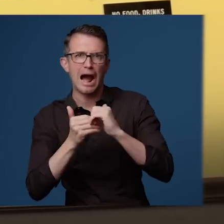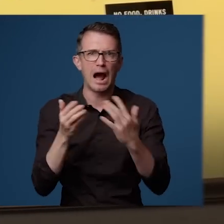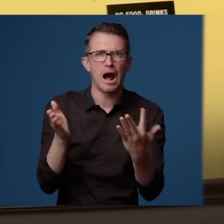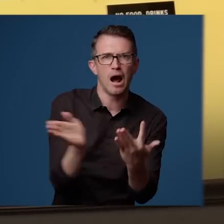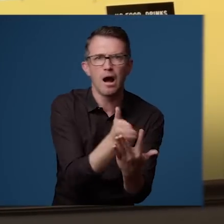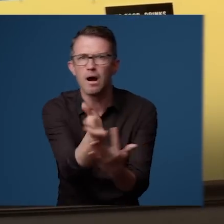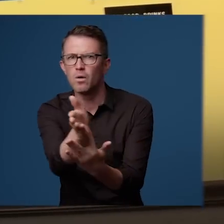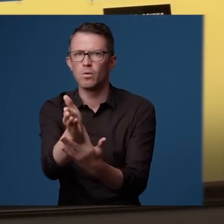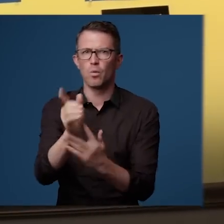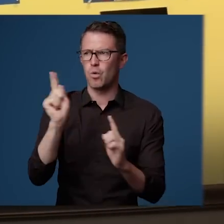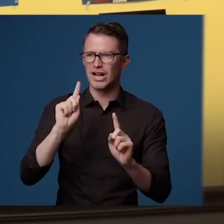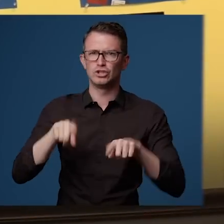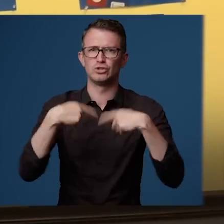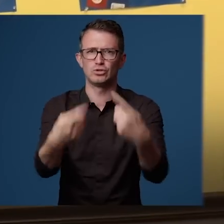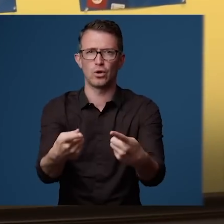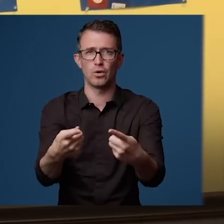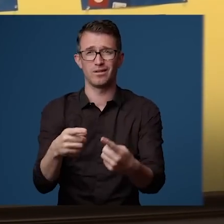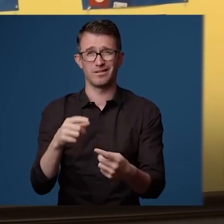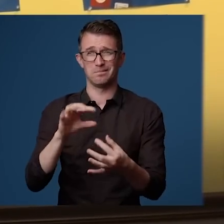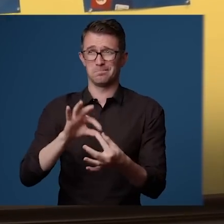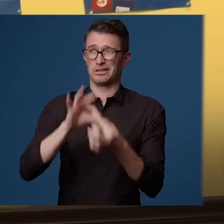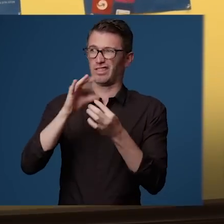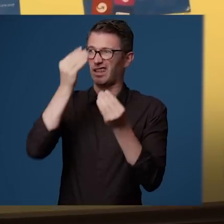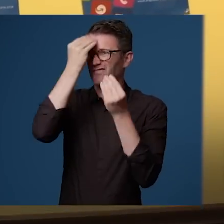where to go based on the information he was getting.